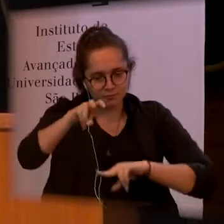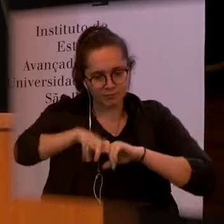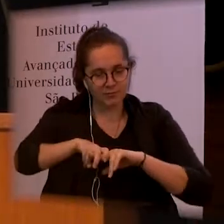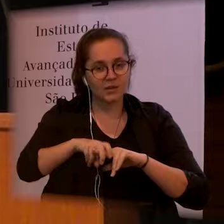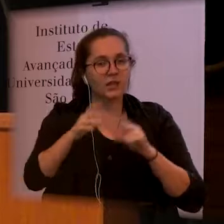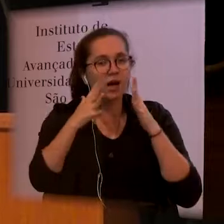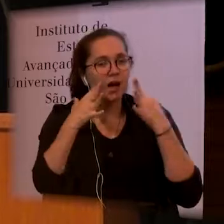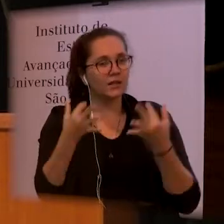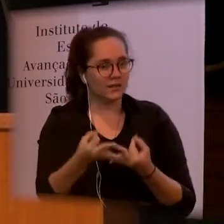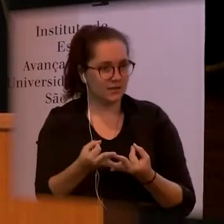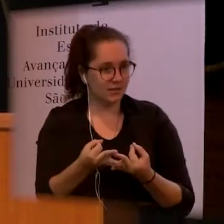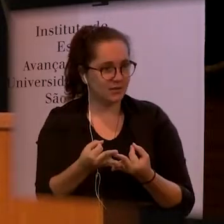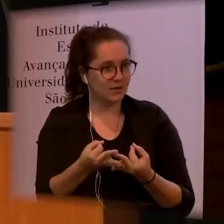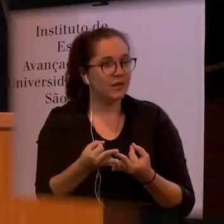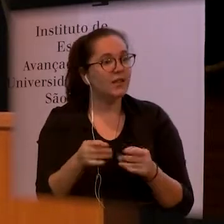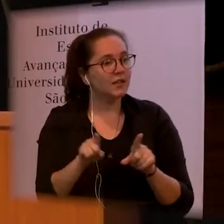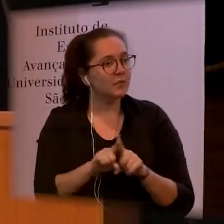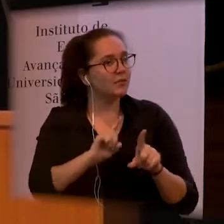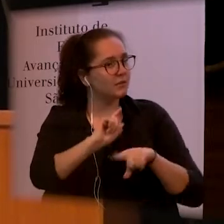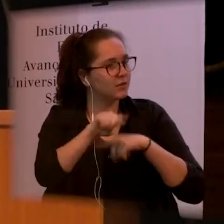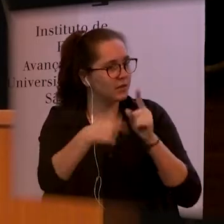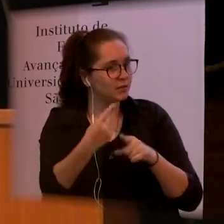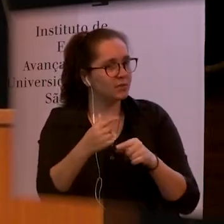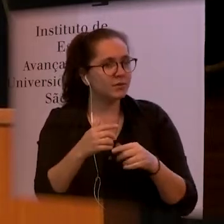discussion now. And please, do be in touch.